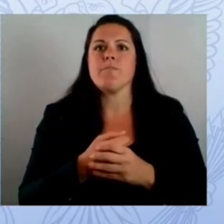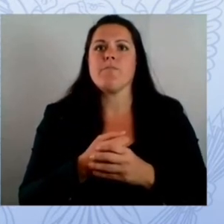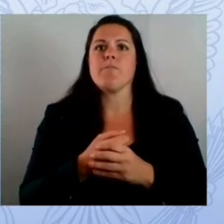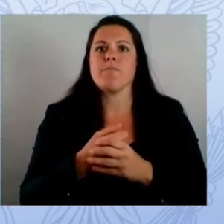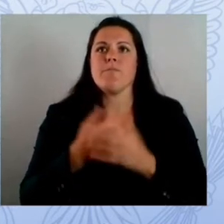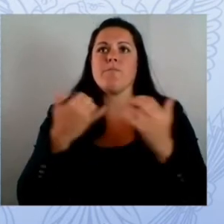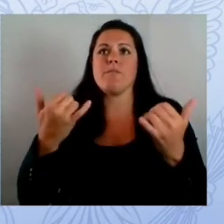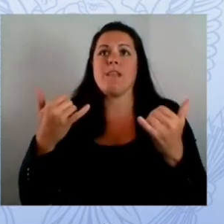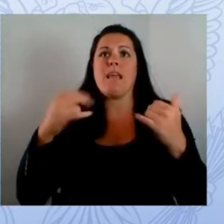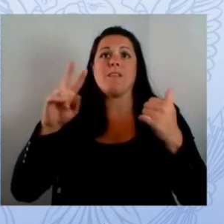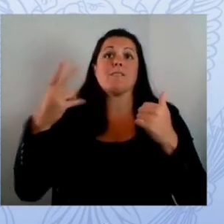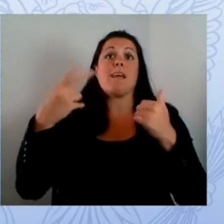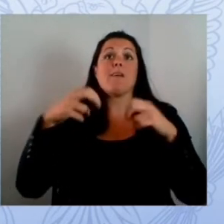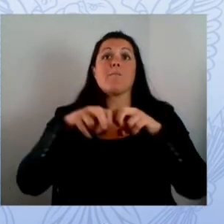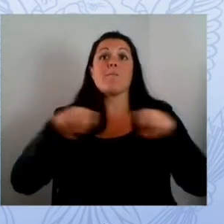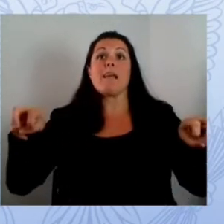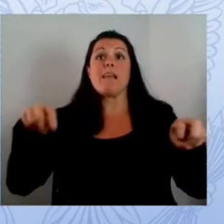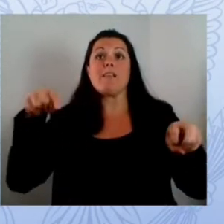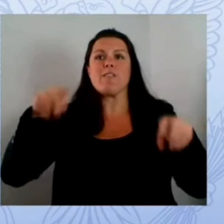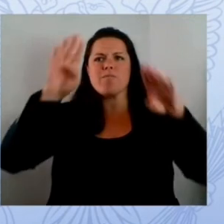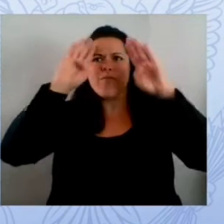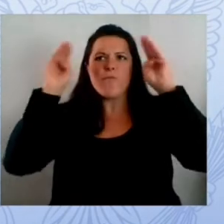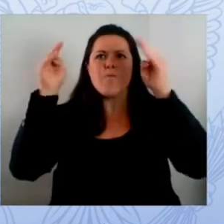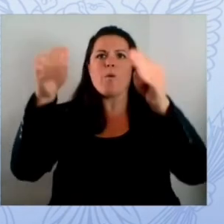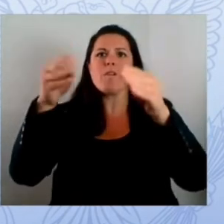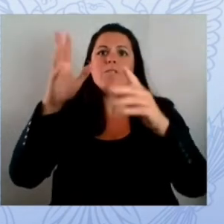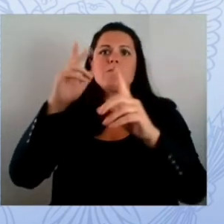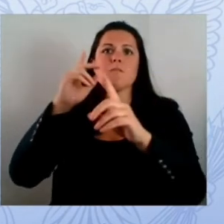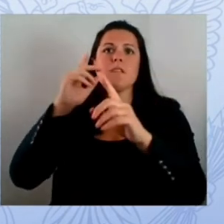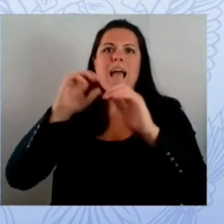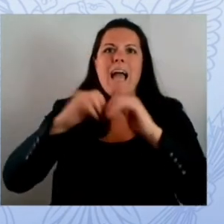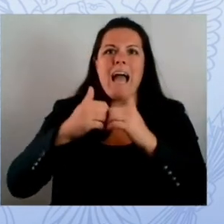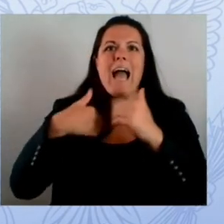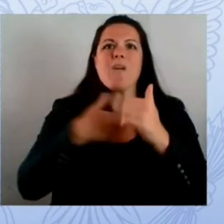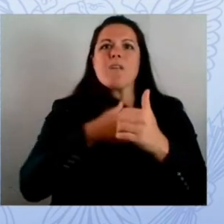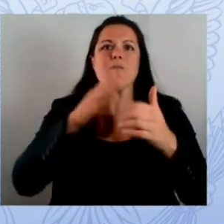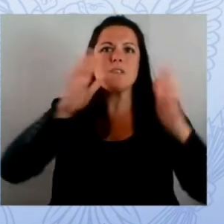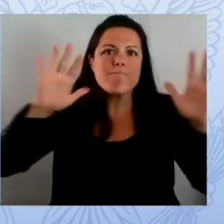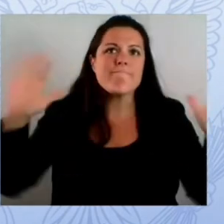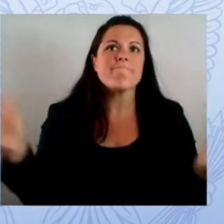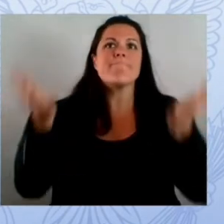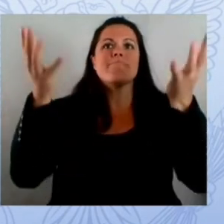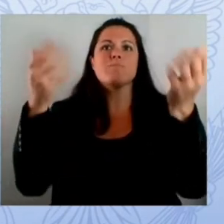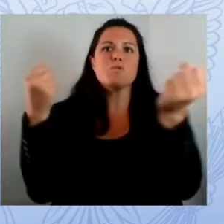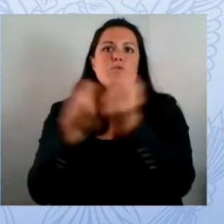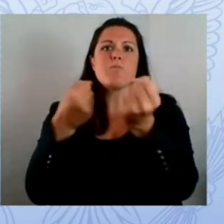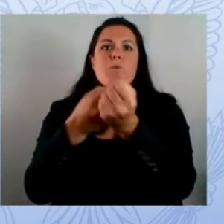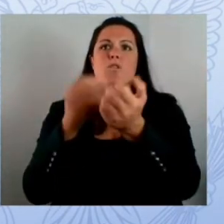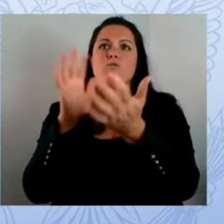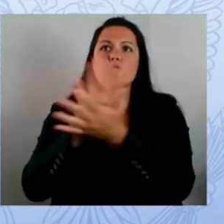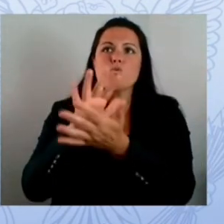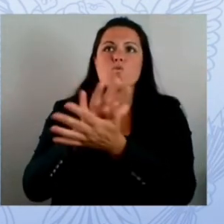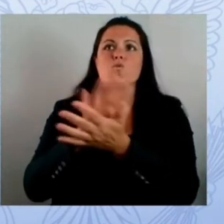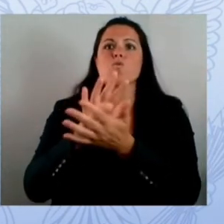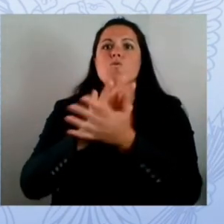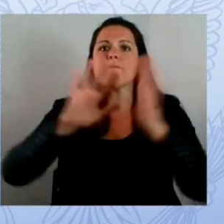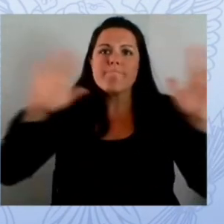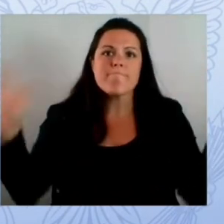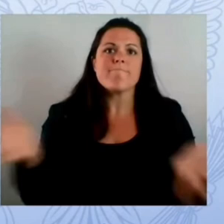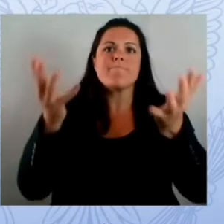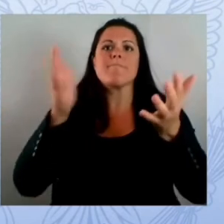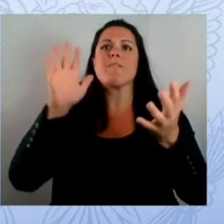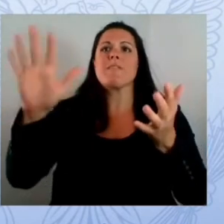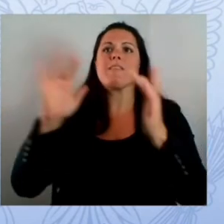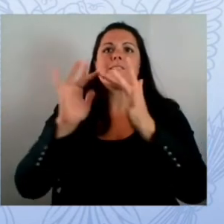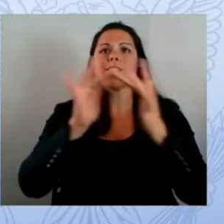states in preventing defending against and responding to cyber attacks so again to lead things off i asked the secretary